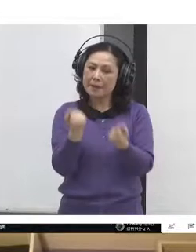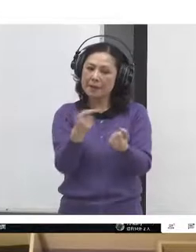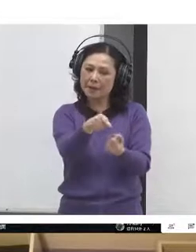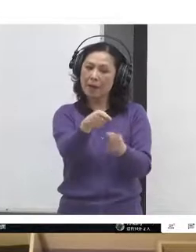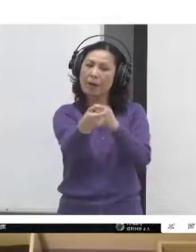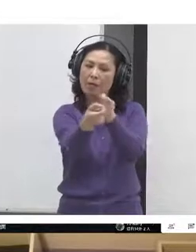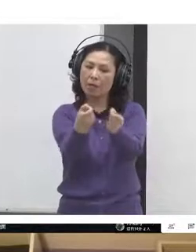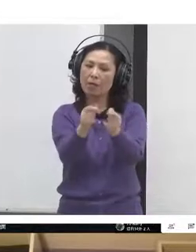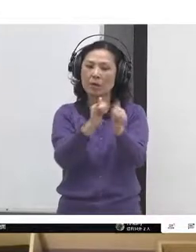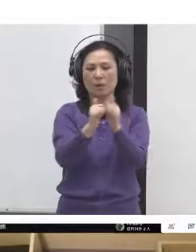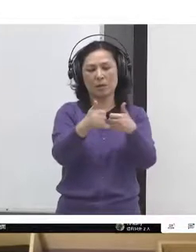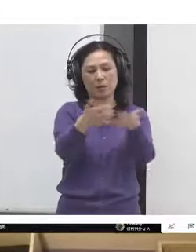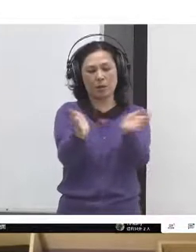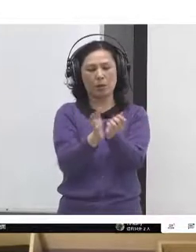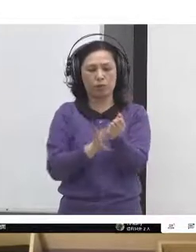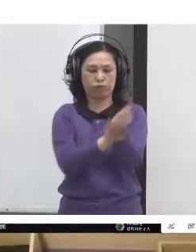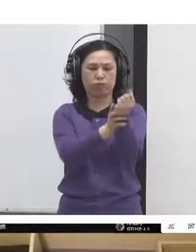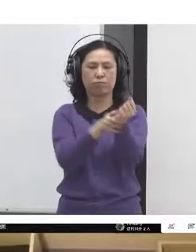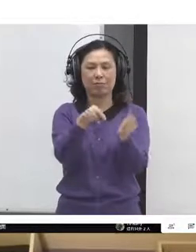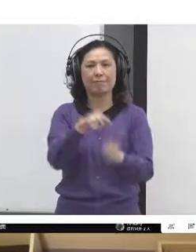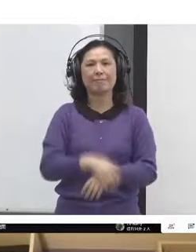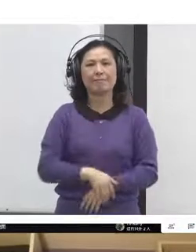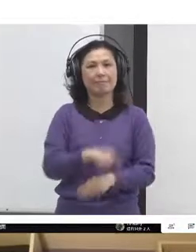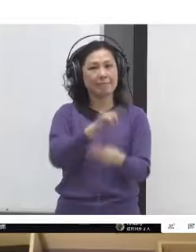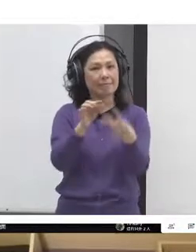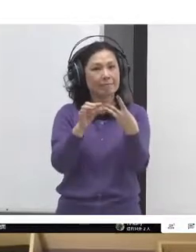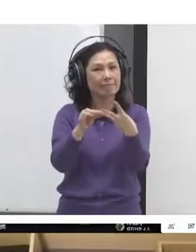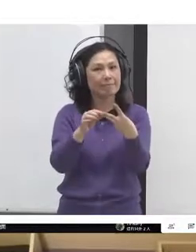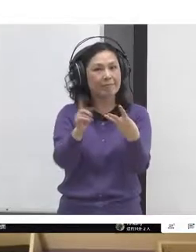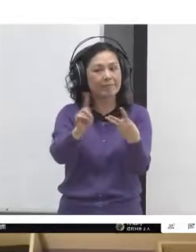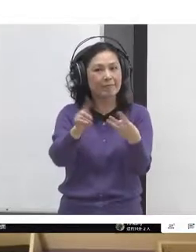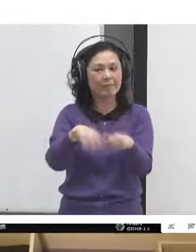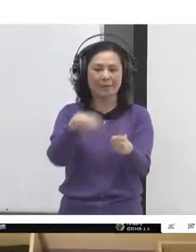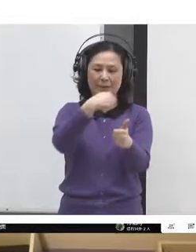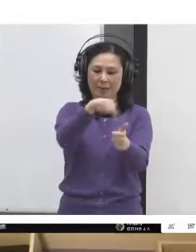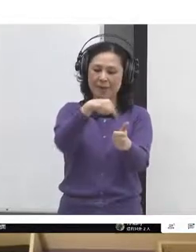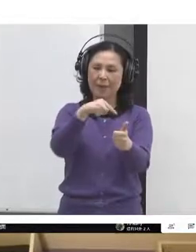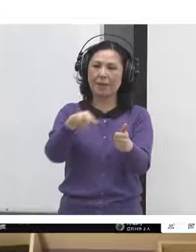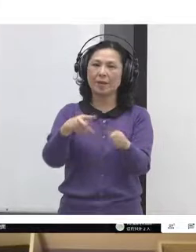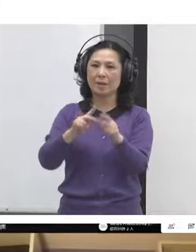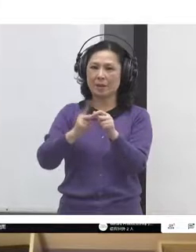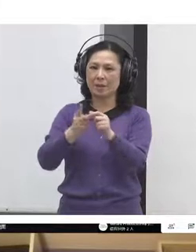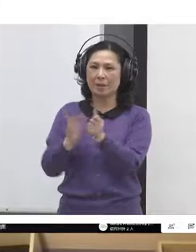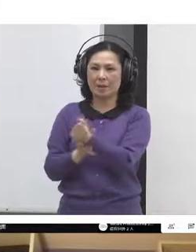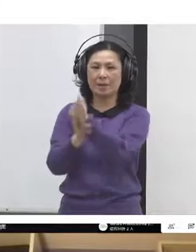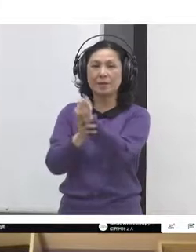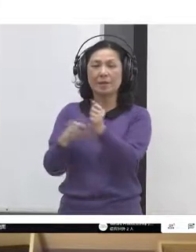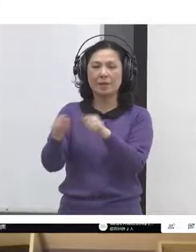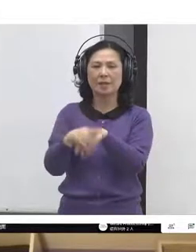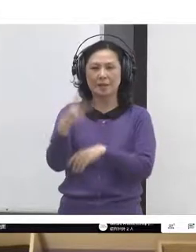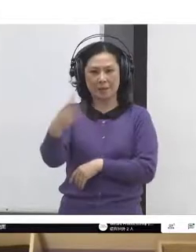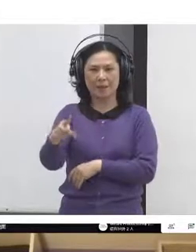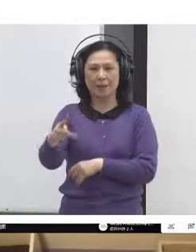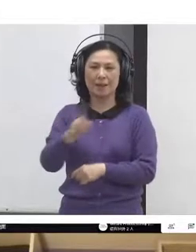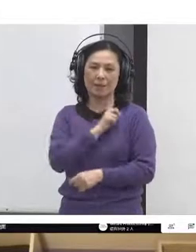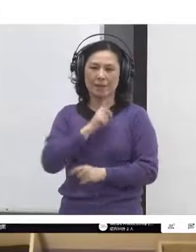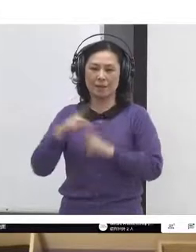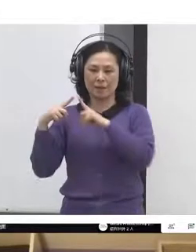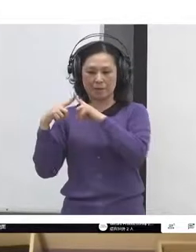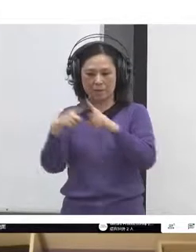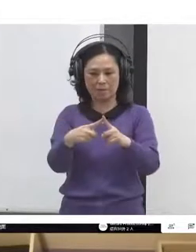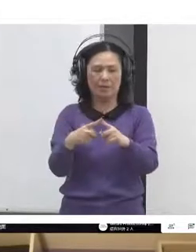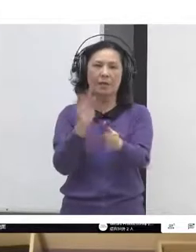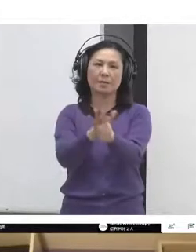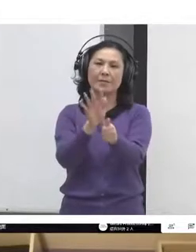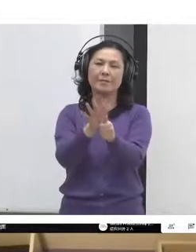The next stage is teaching and supporting people in reaching out with those skills to their local communities. And this